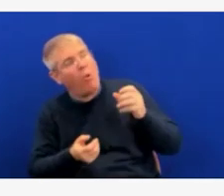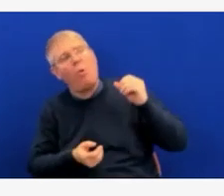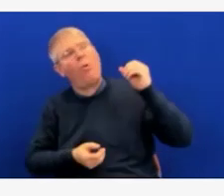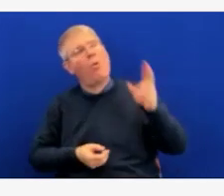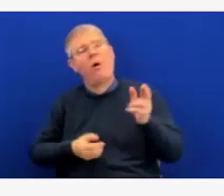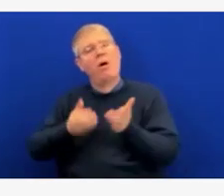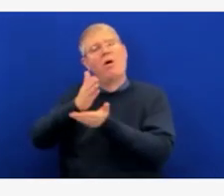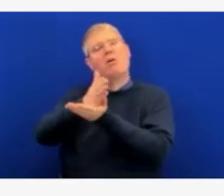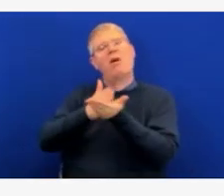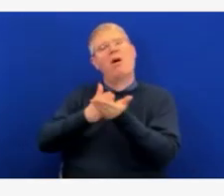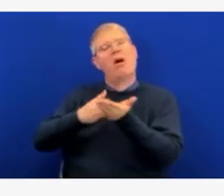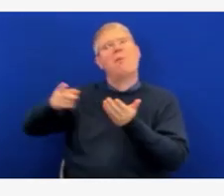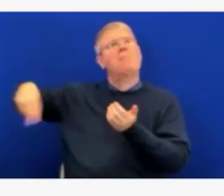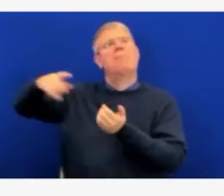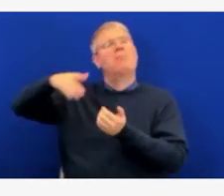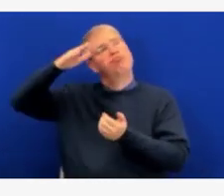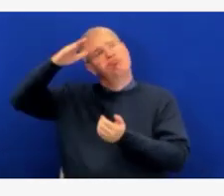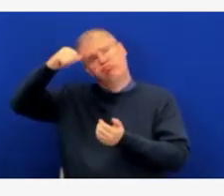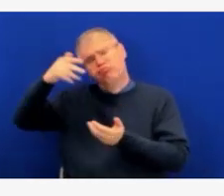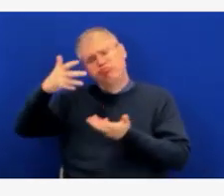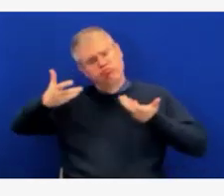What do you think happened there?